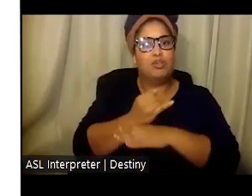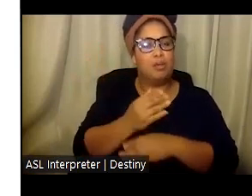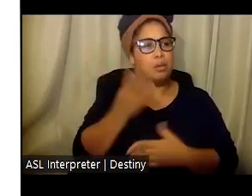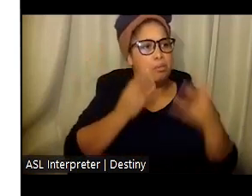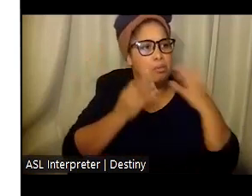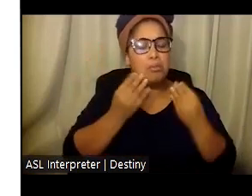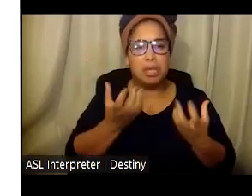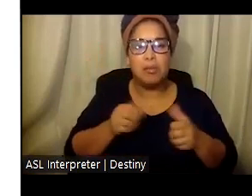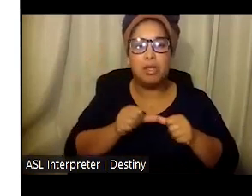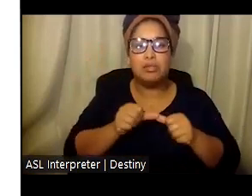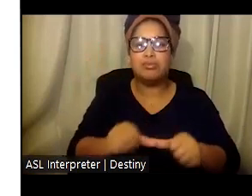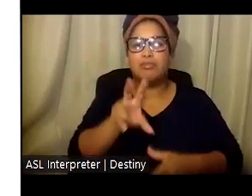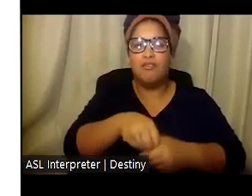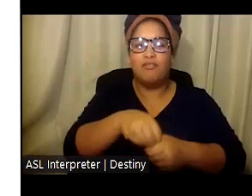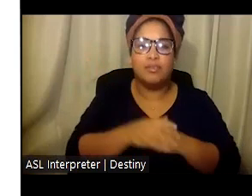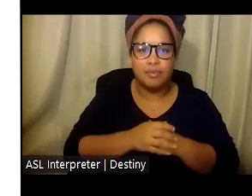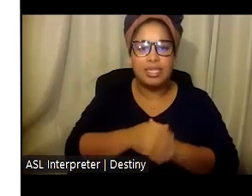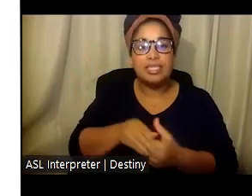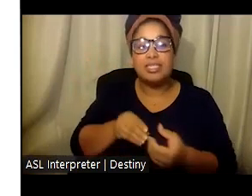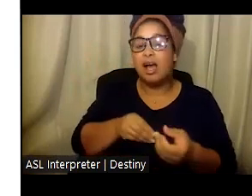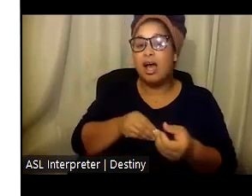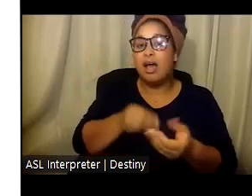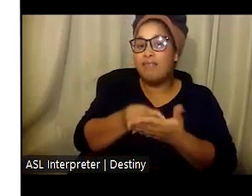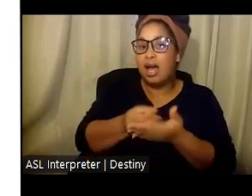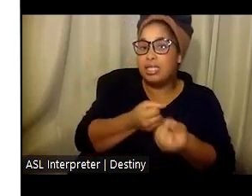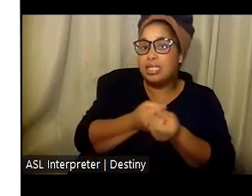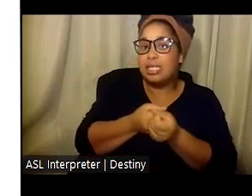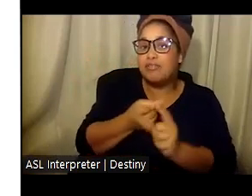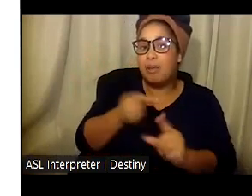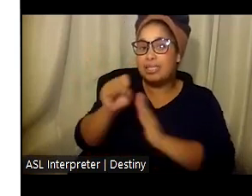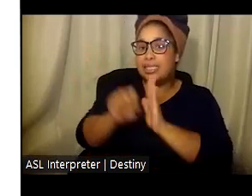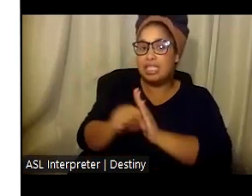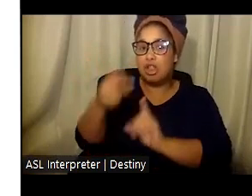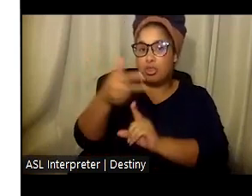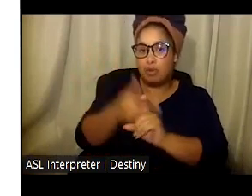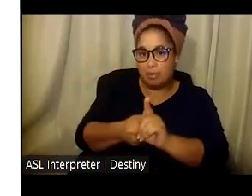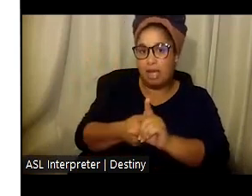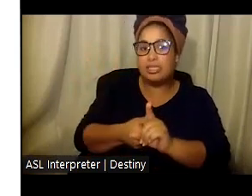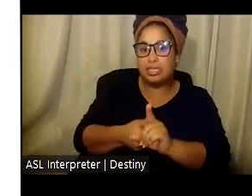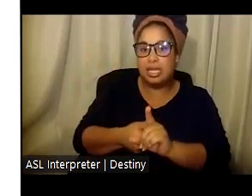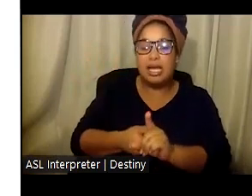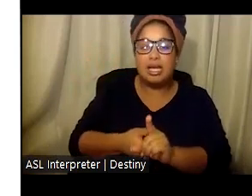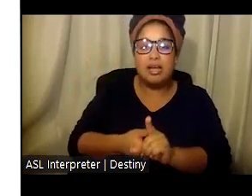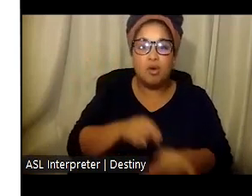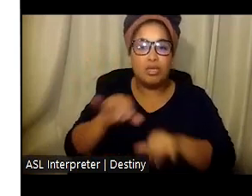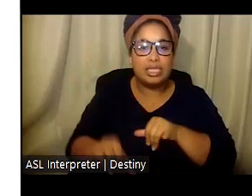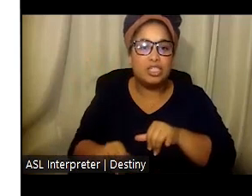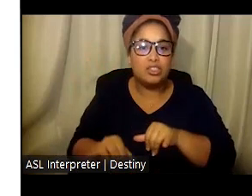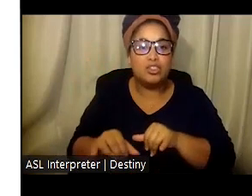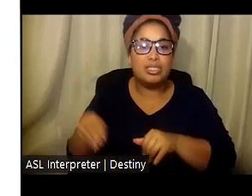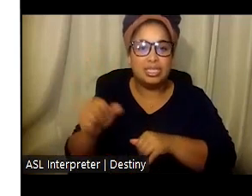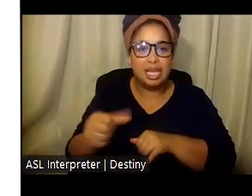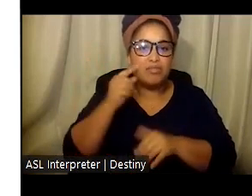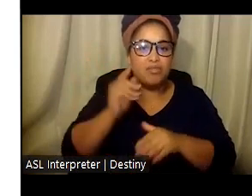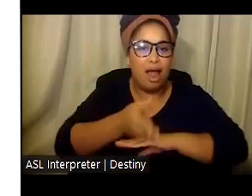wages were funded by the state for three months, with funding that allows for retention stipends for post-internship employment.